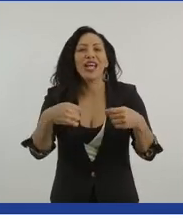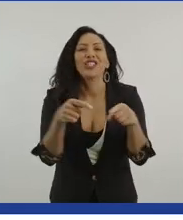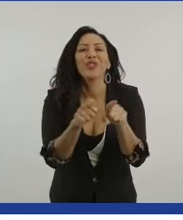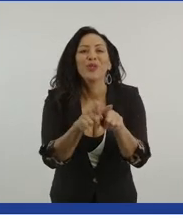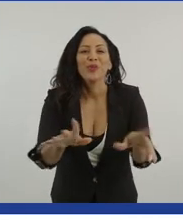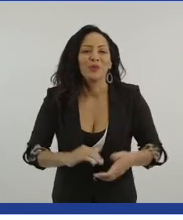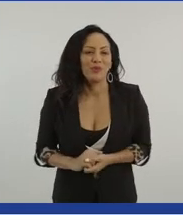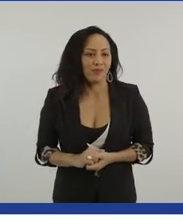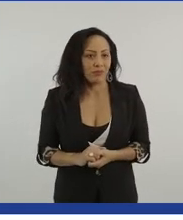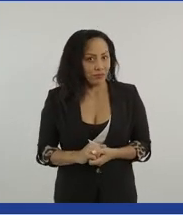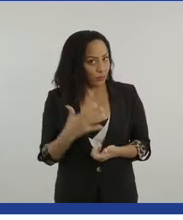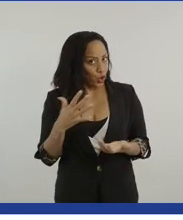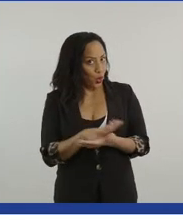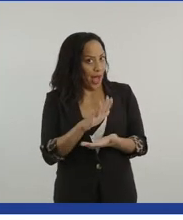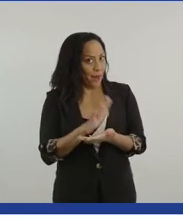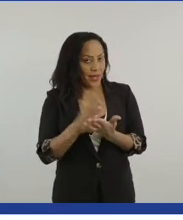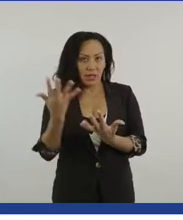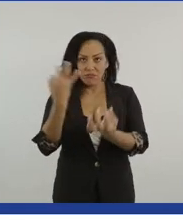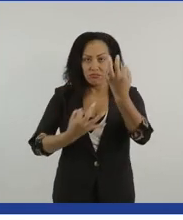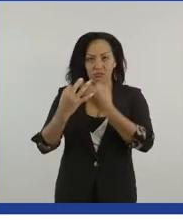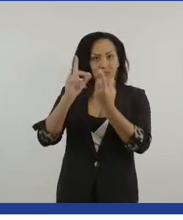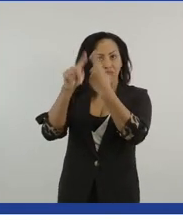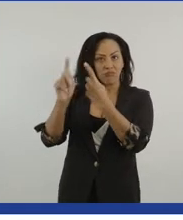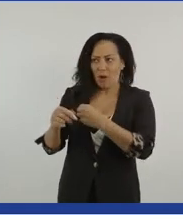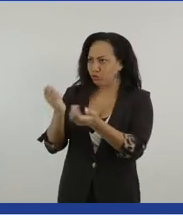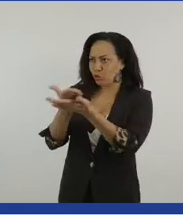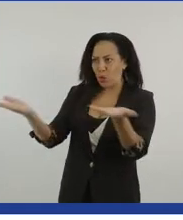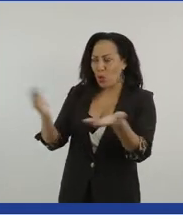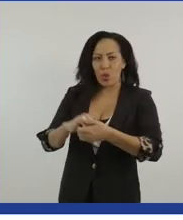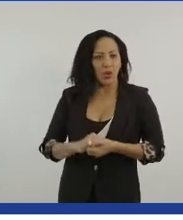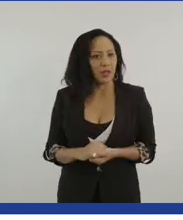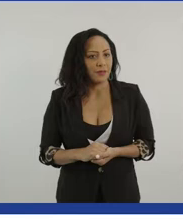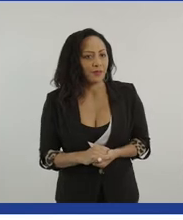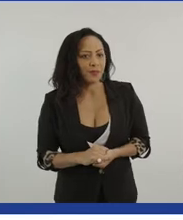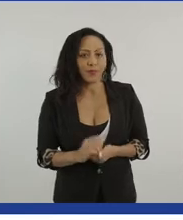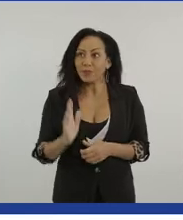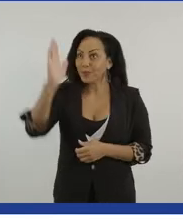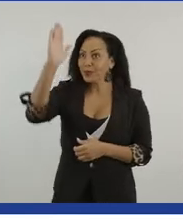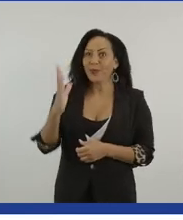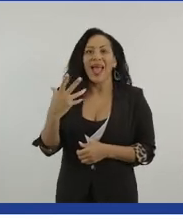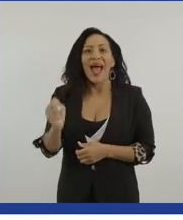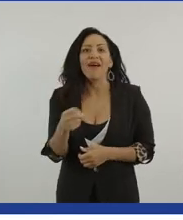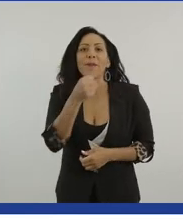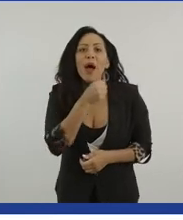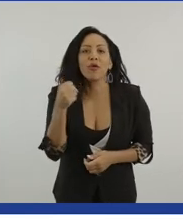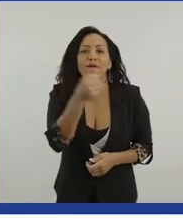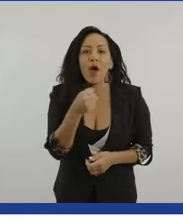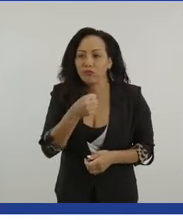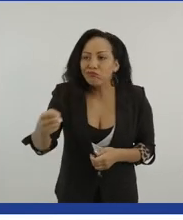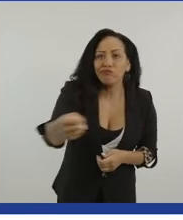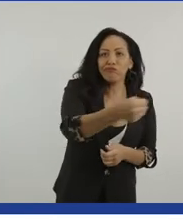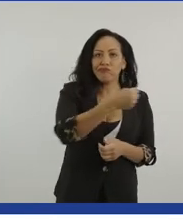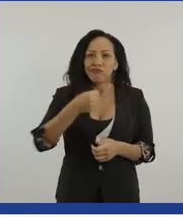Are you happy to take some questions from the audience? sure. If you've got a question, you want to put your hands up. We've got a roaming microphone that will come to you.